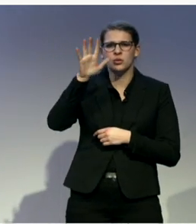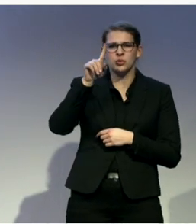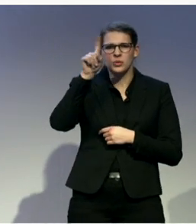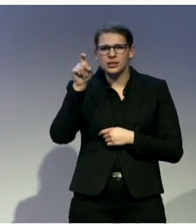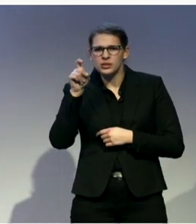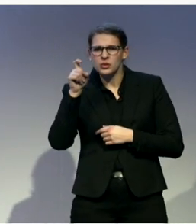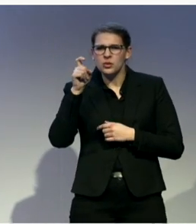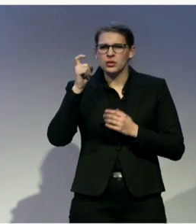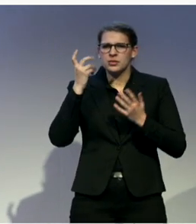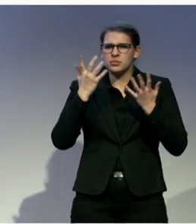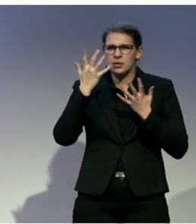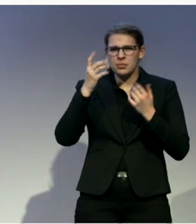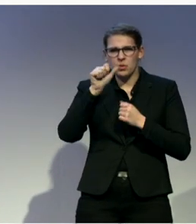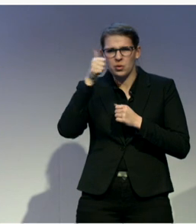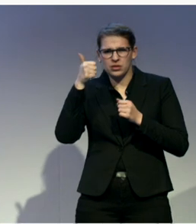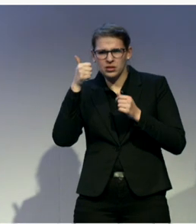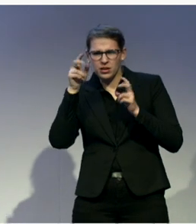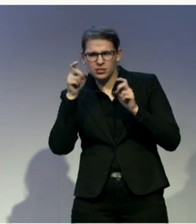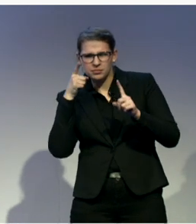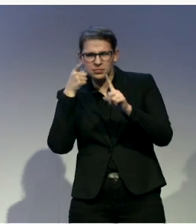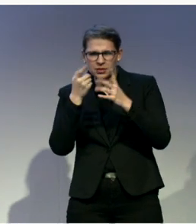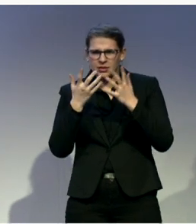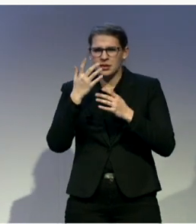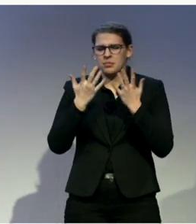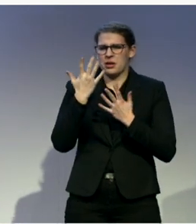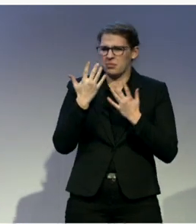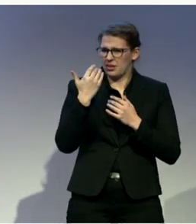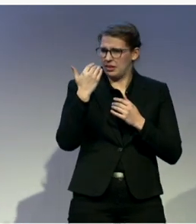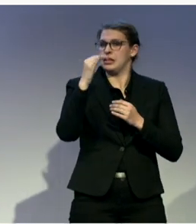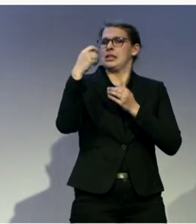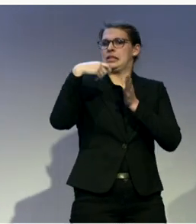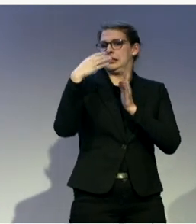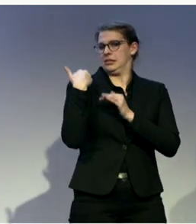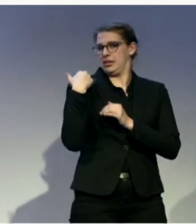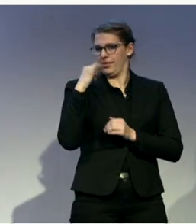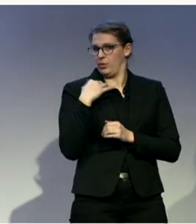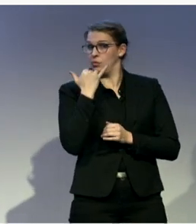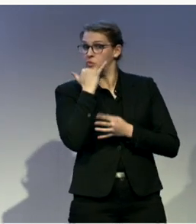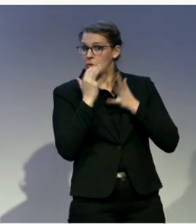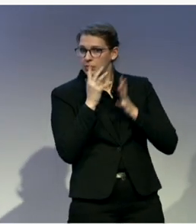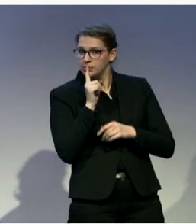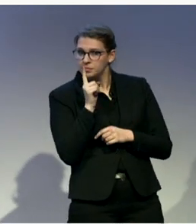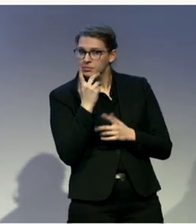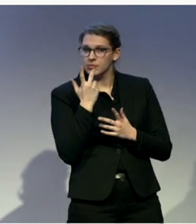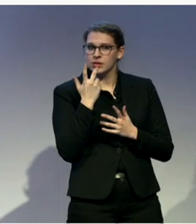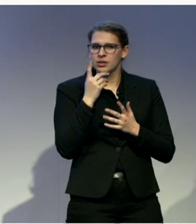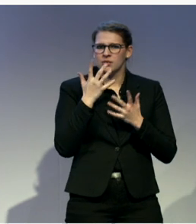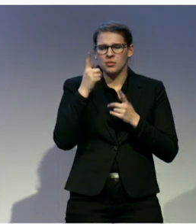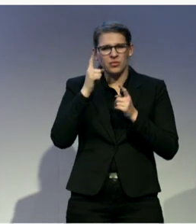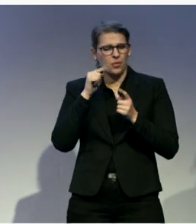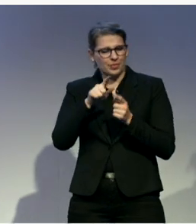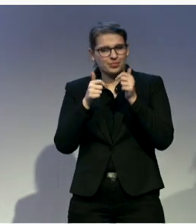use of text, and you need to know the language in order to text, and sometimes people who are deaf, their